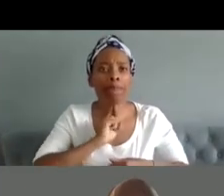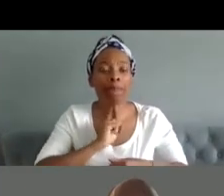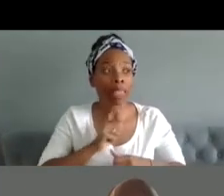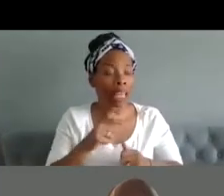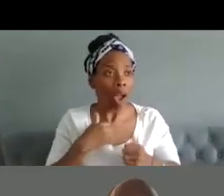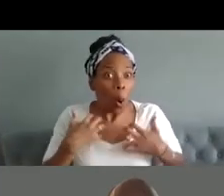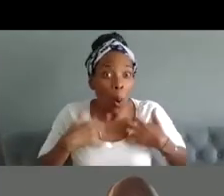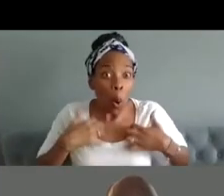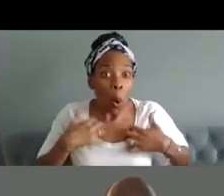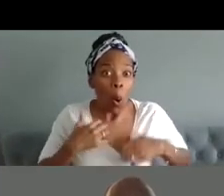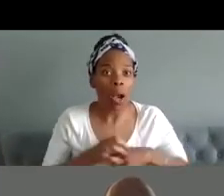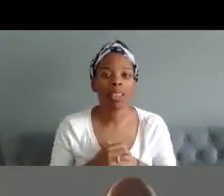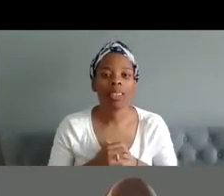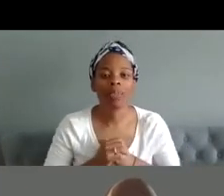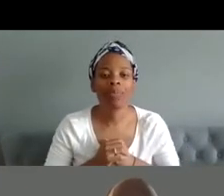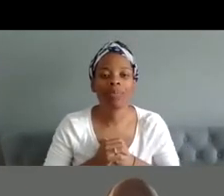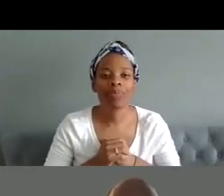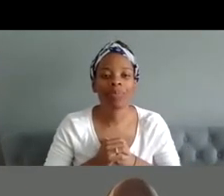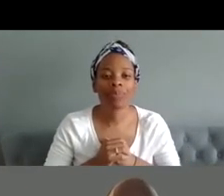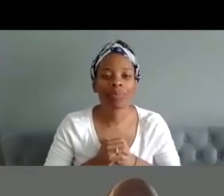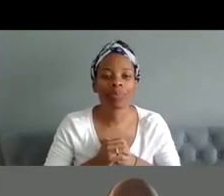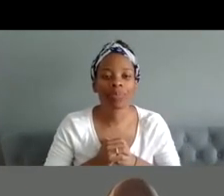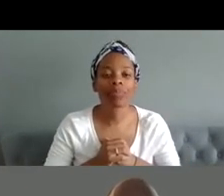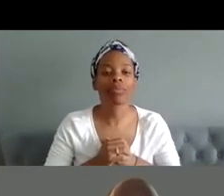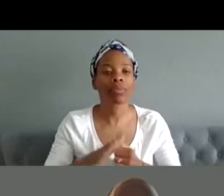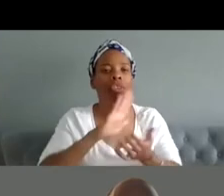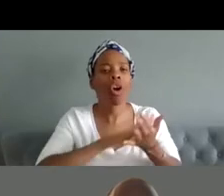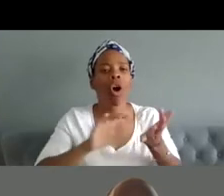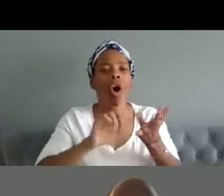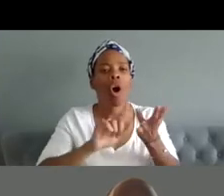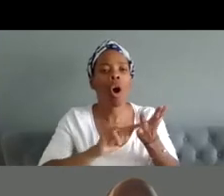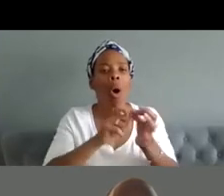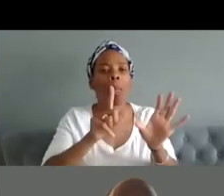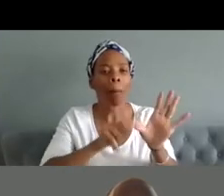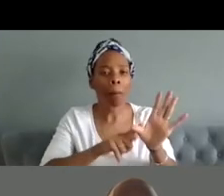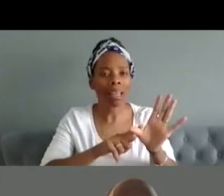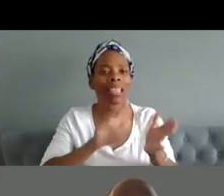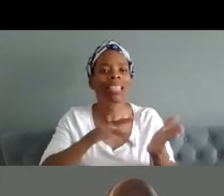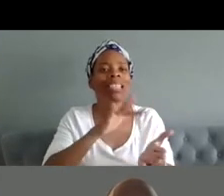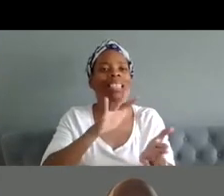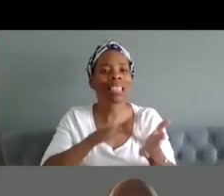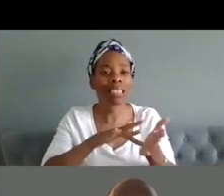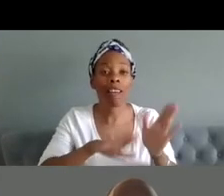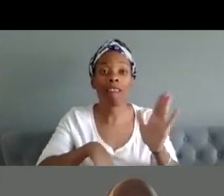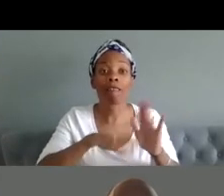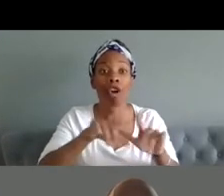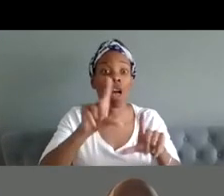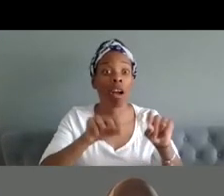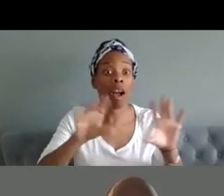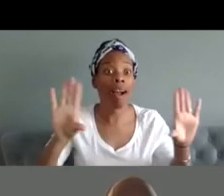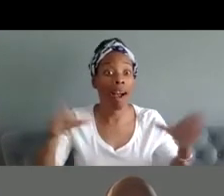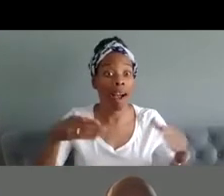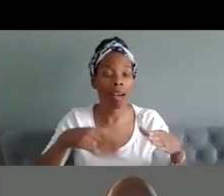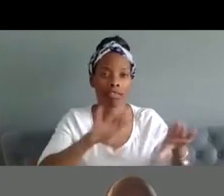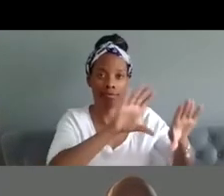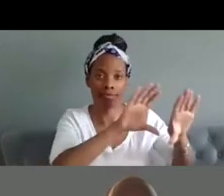this is the whole b city cast ensemble sharif is really interested